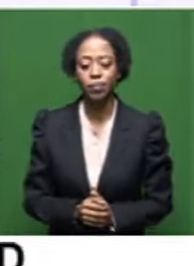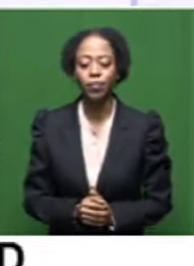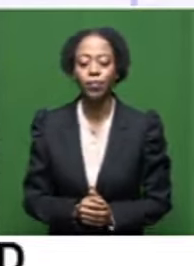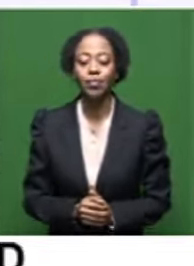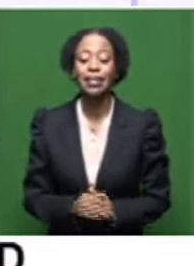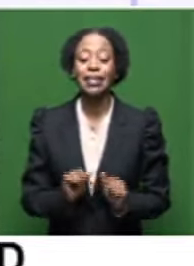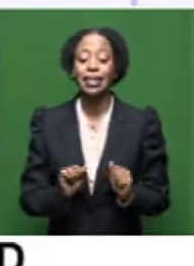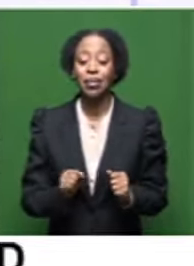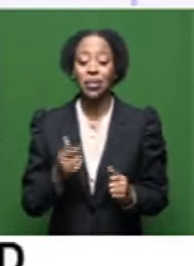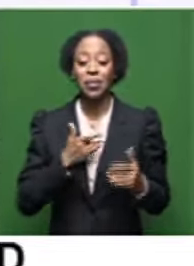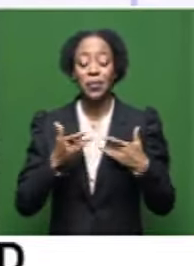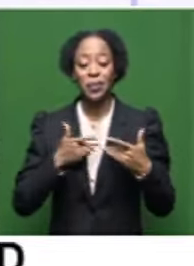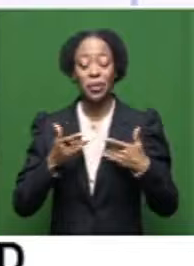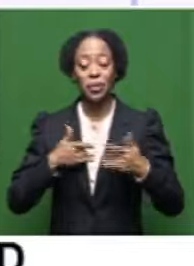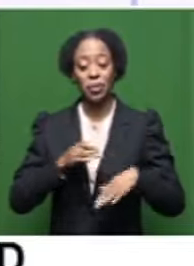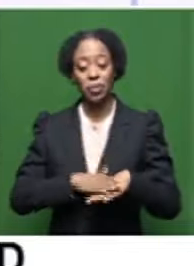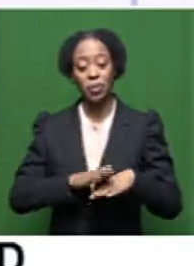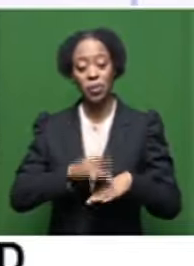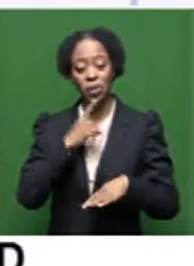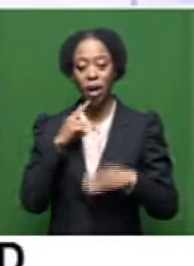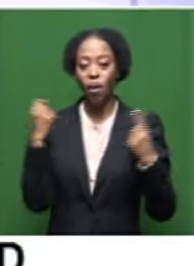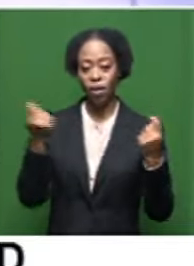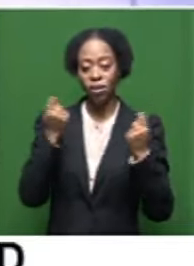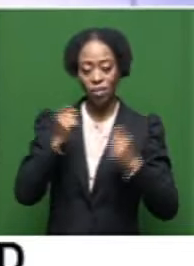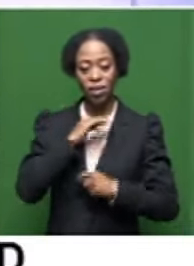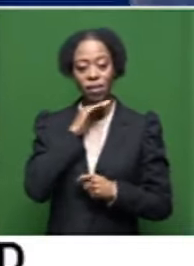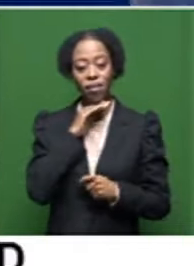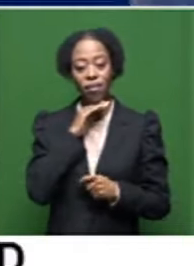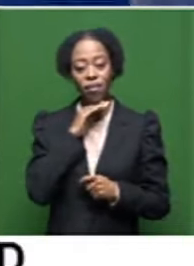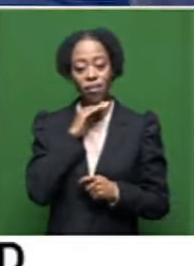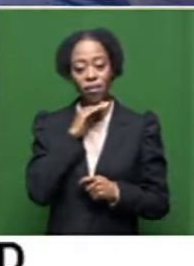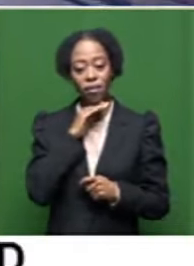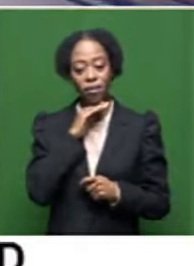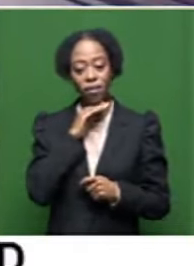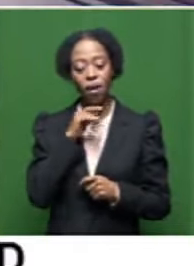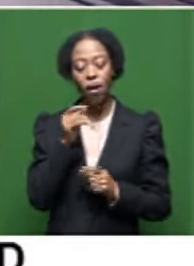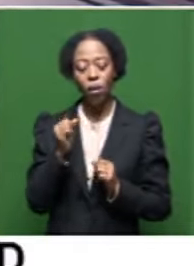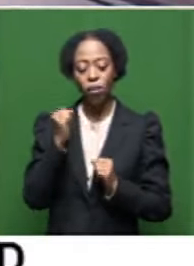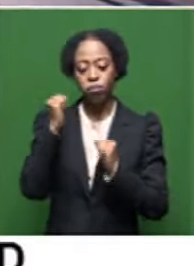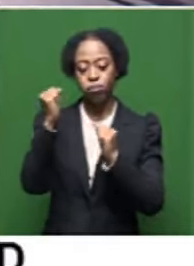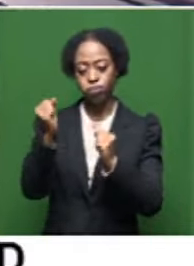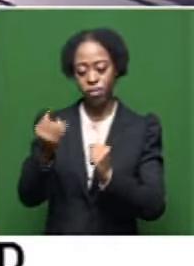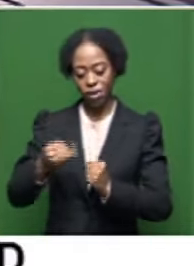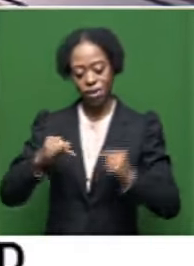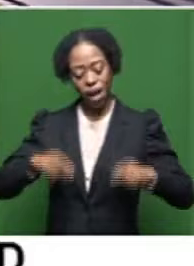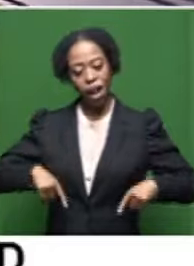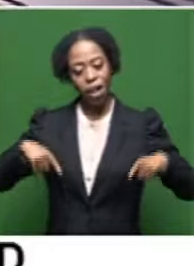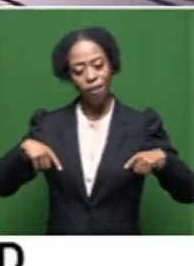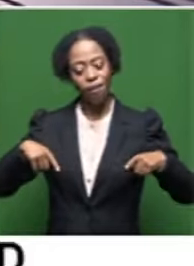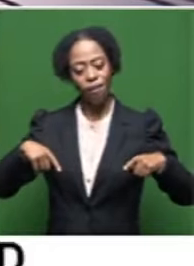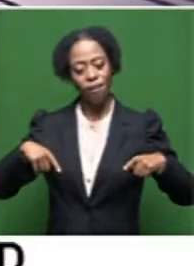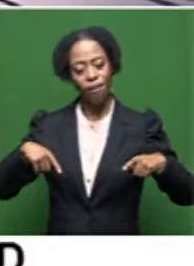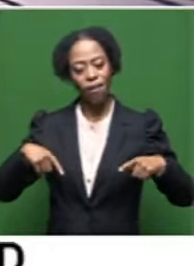worry about whether we celebrate enough our icons when they are still with us.